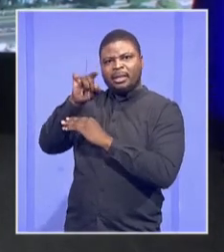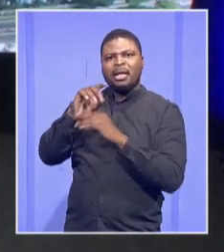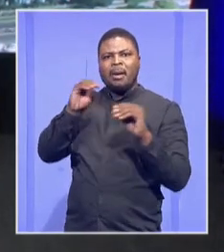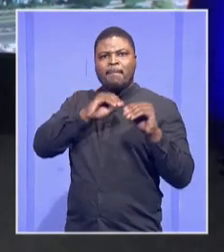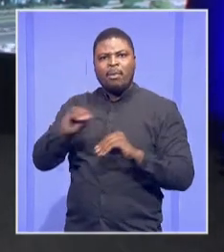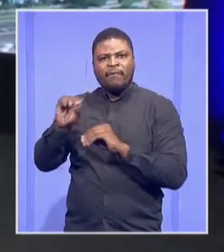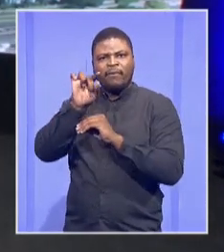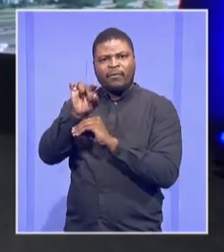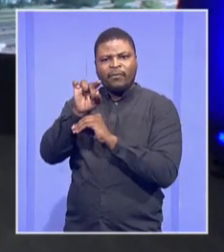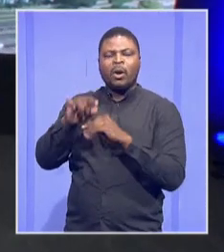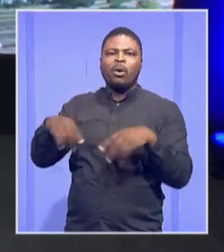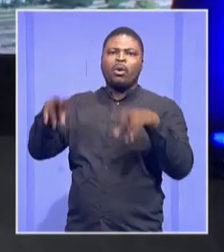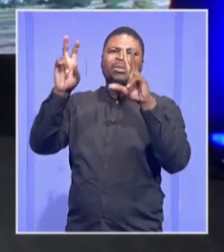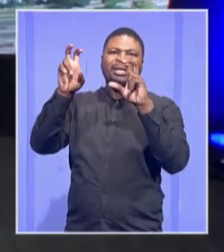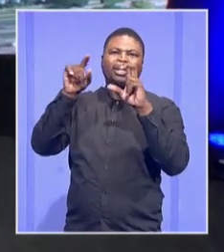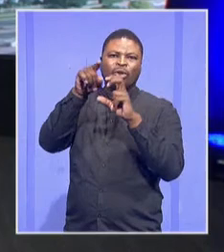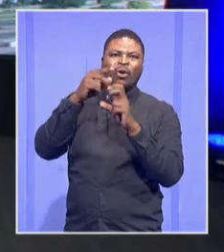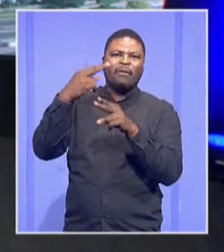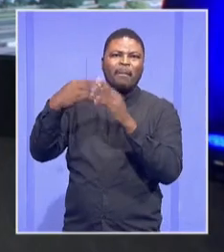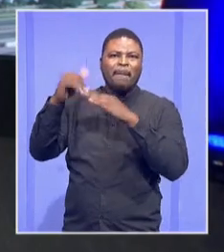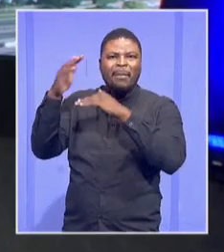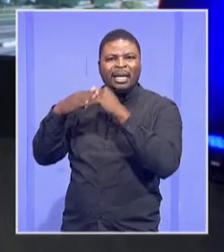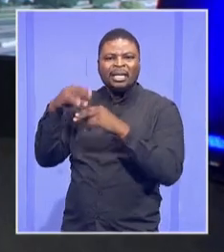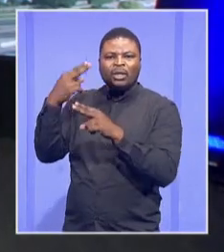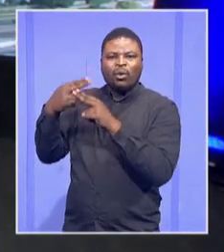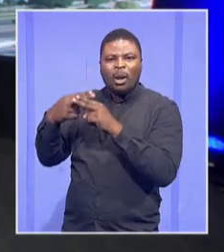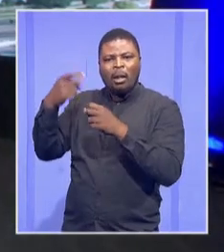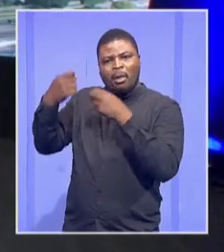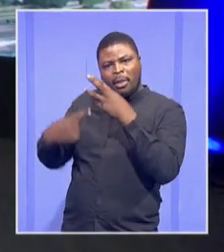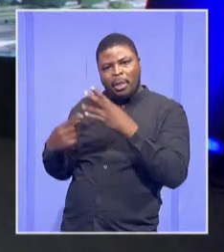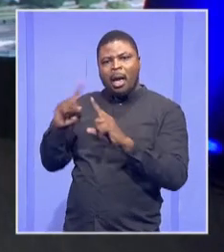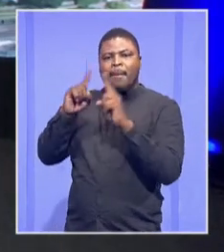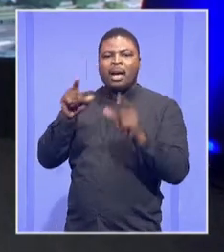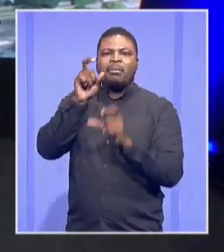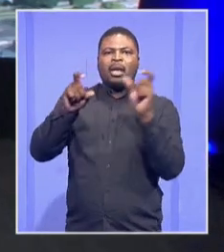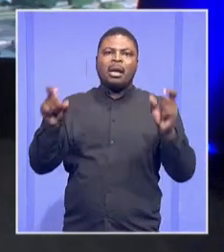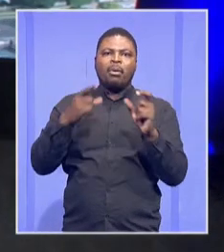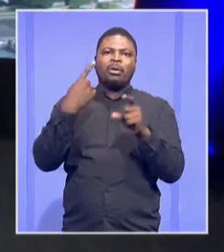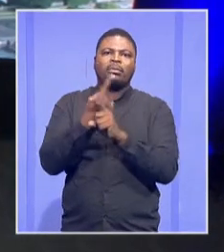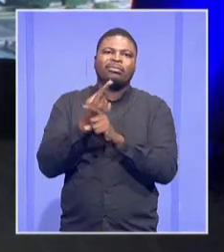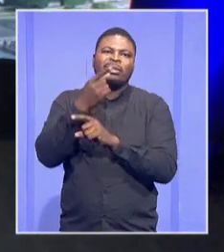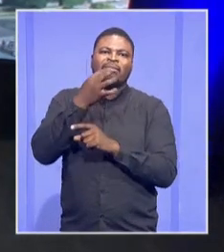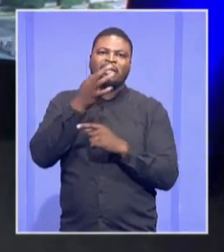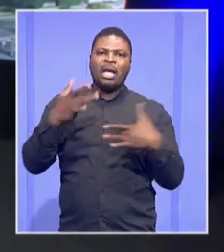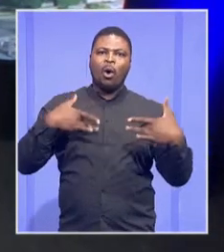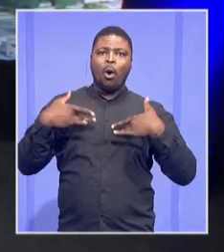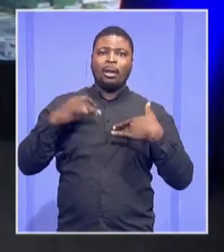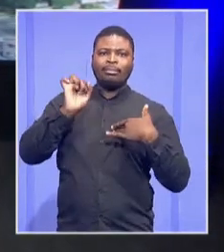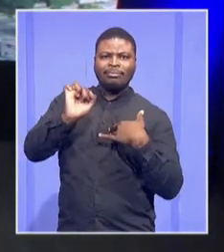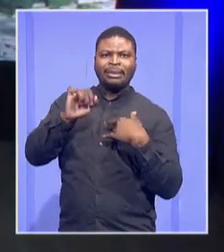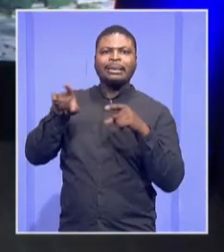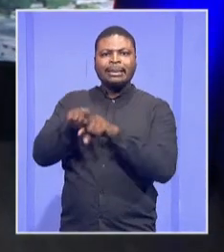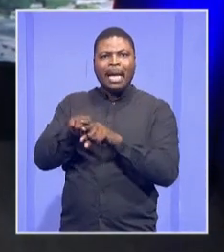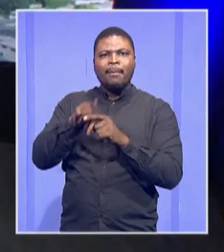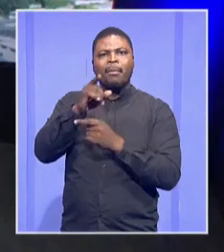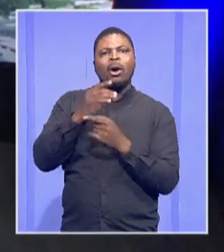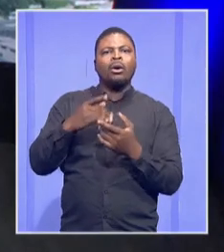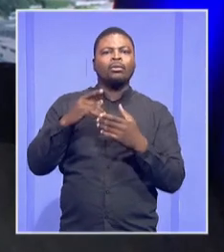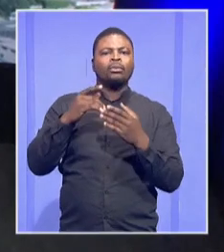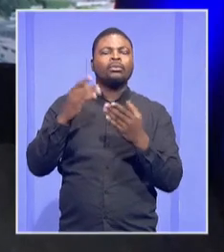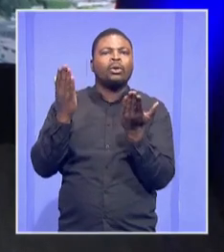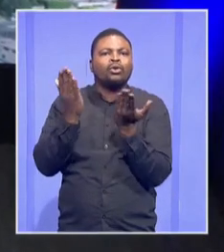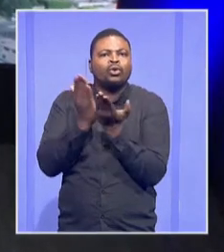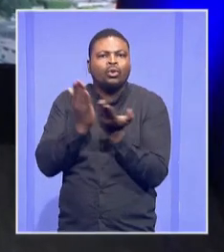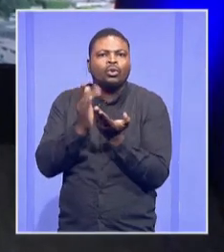regard. About time is what most people will say as far as that is concerned. It also plans to replace schools that are roofed with